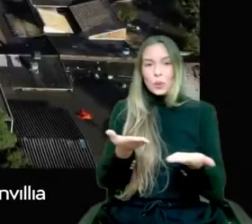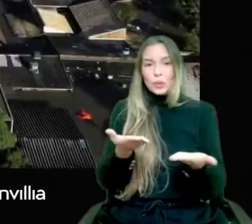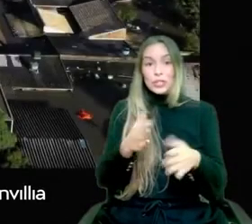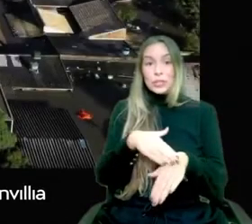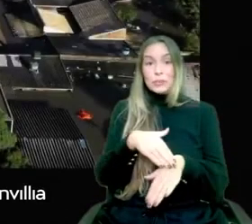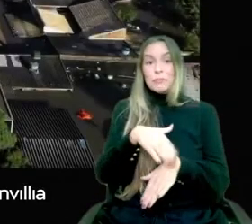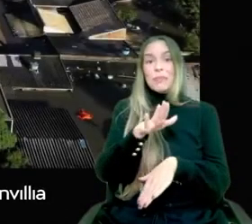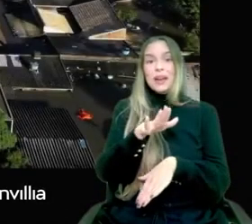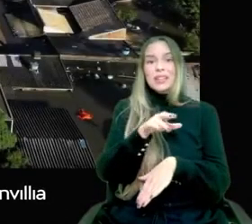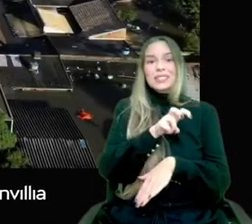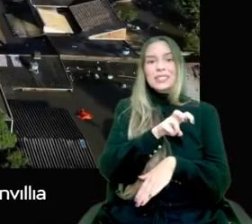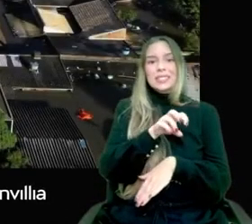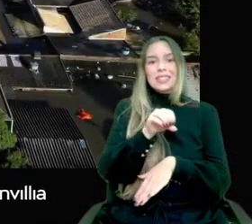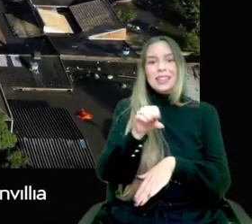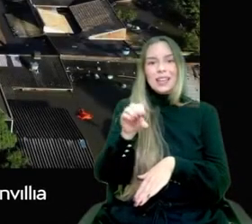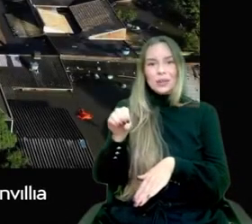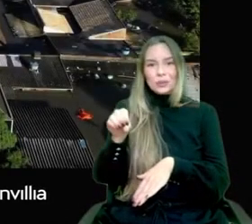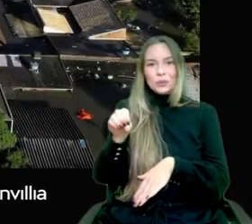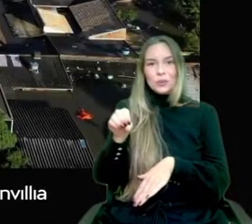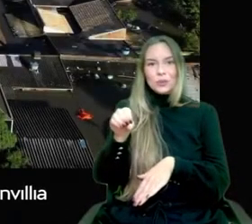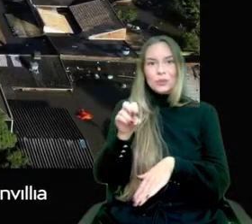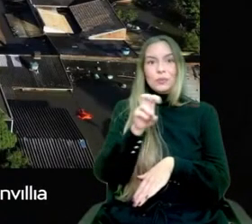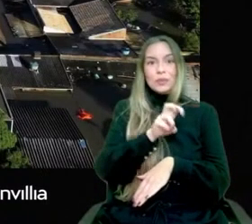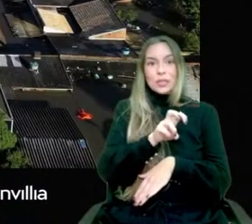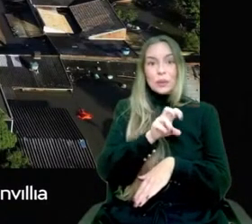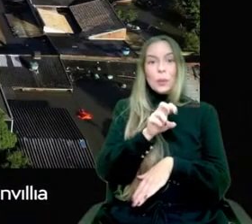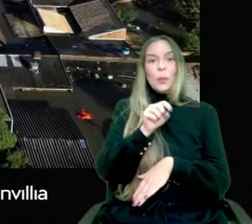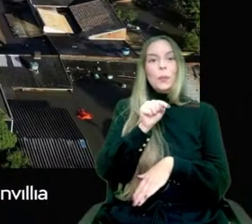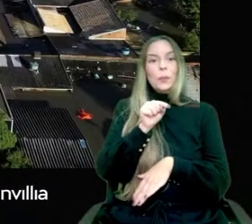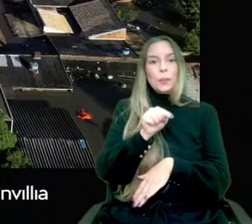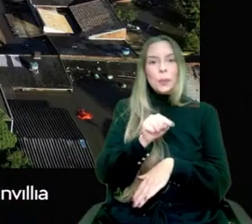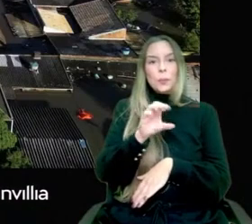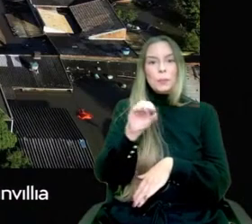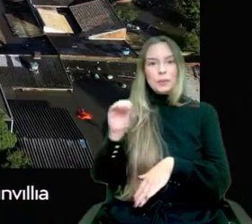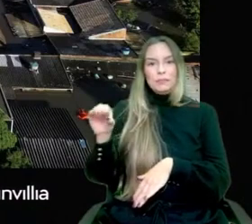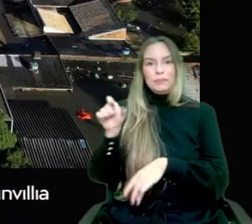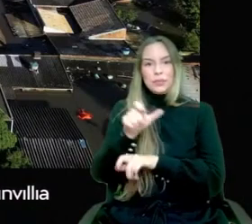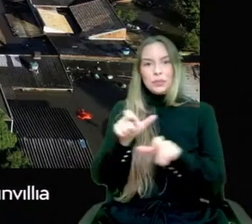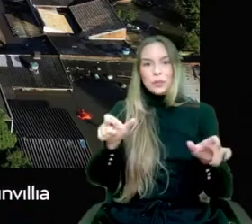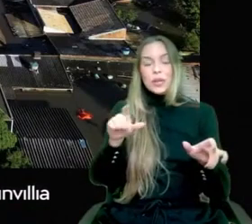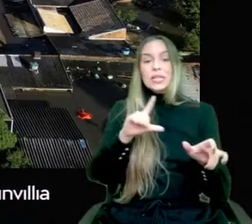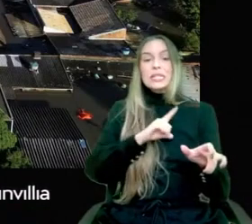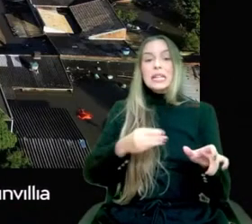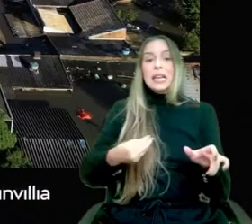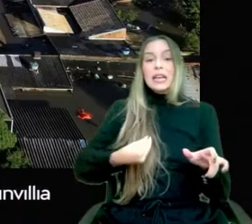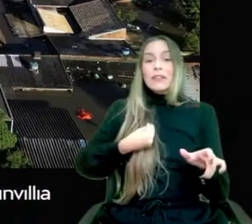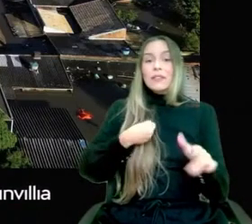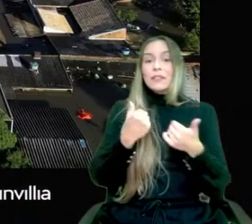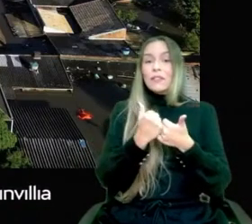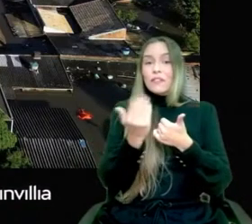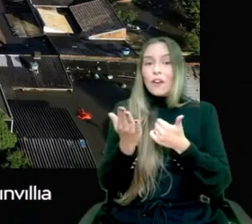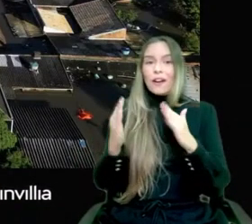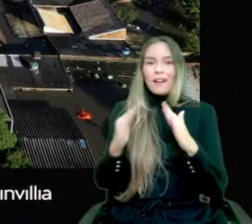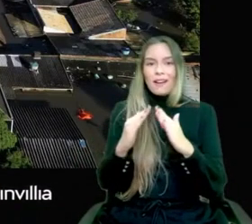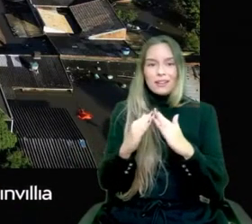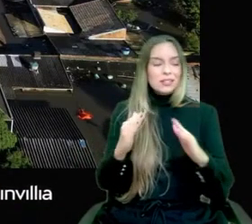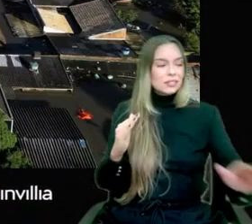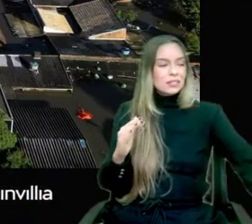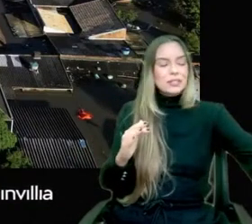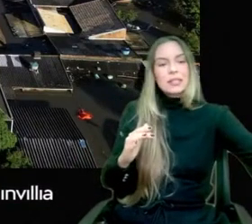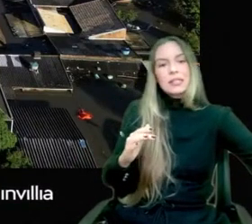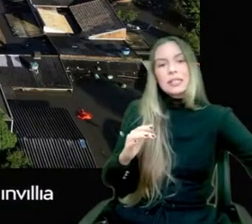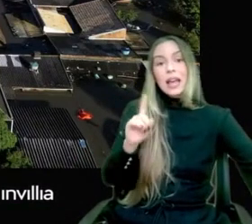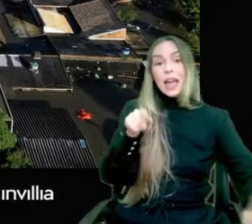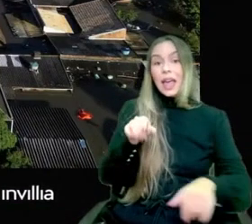are today living outside of their homes in a state of extreme